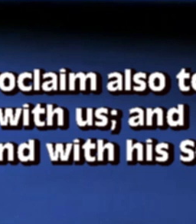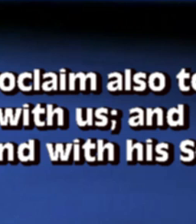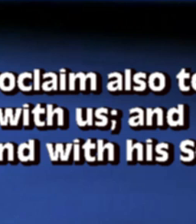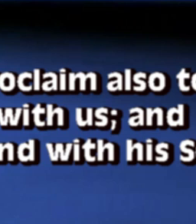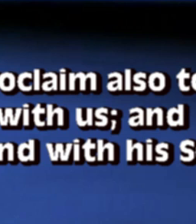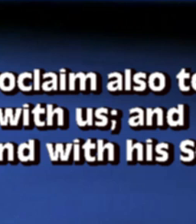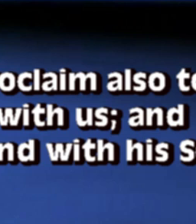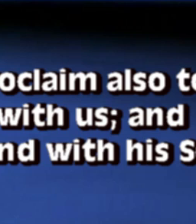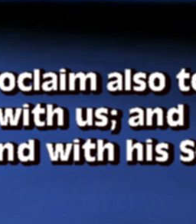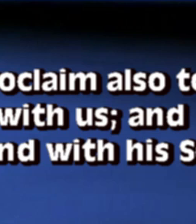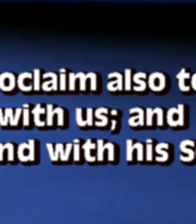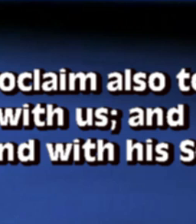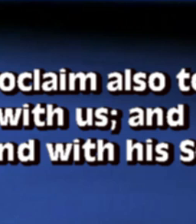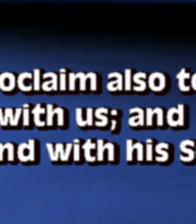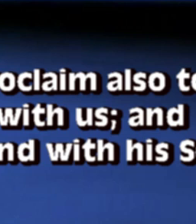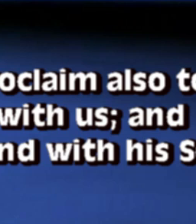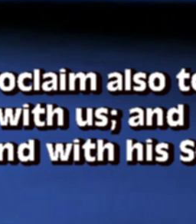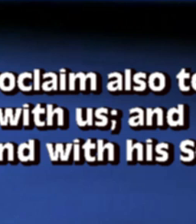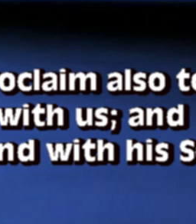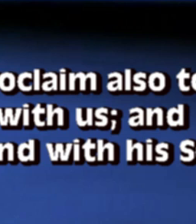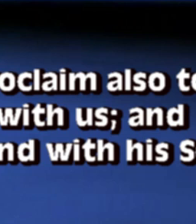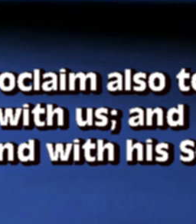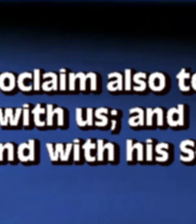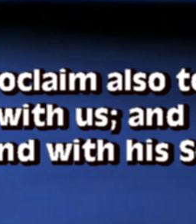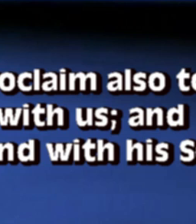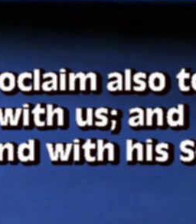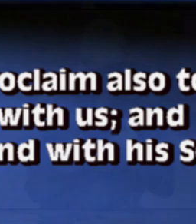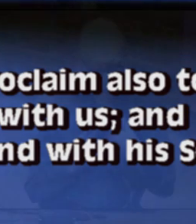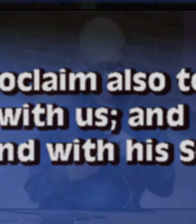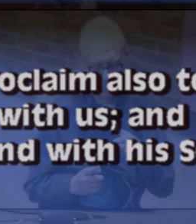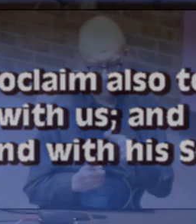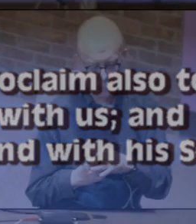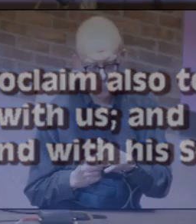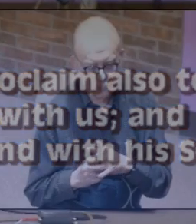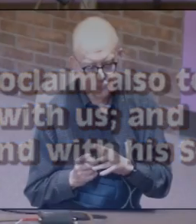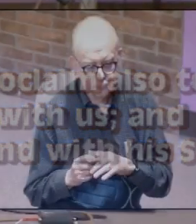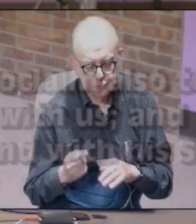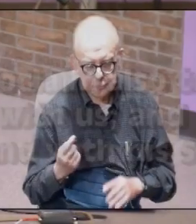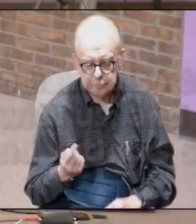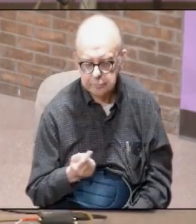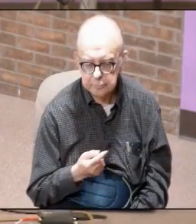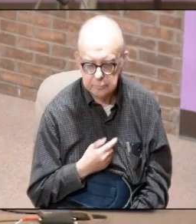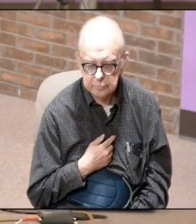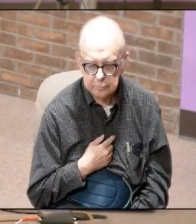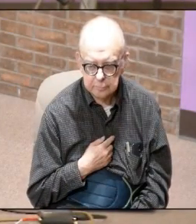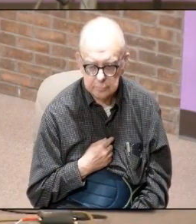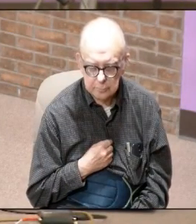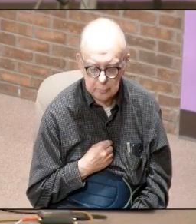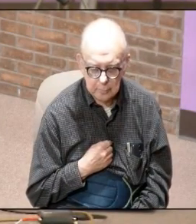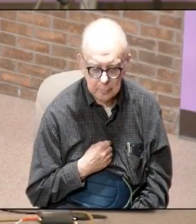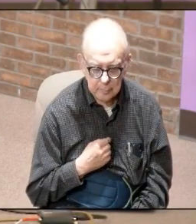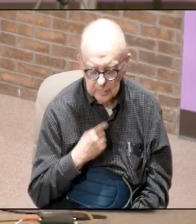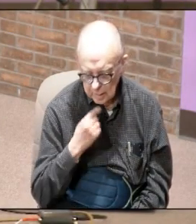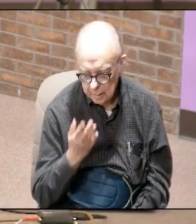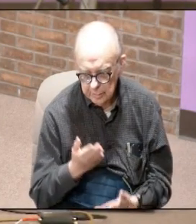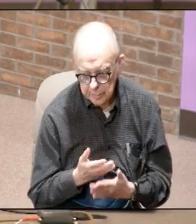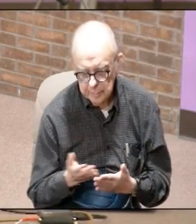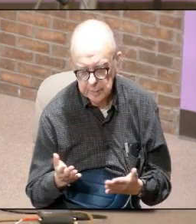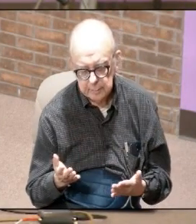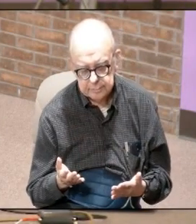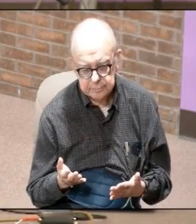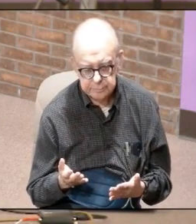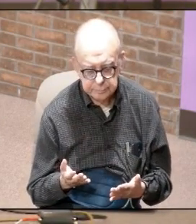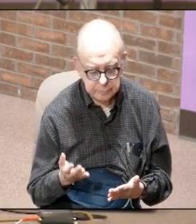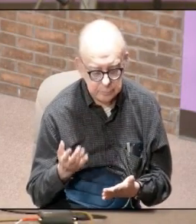life which was with the father and has appeared to us and let me say this to you